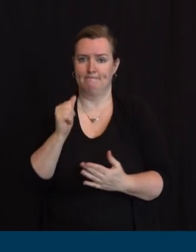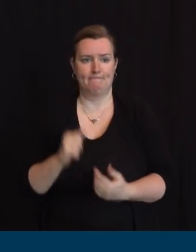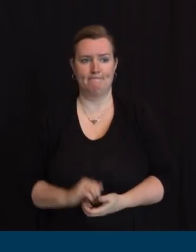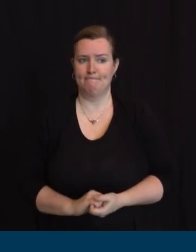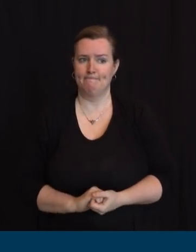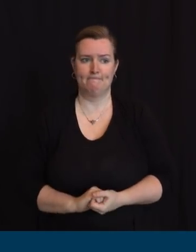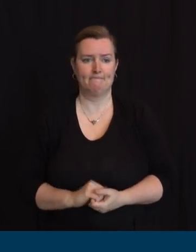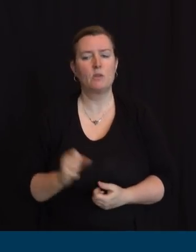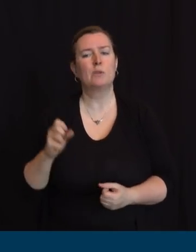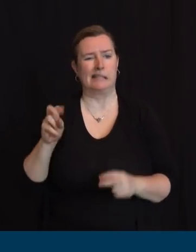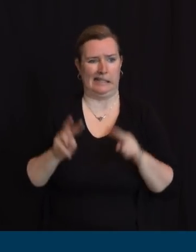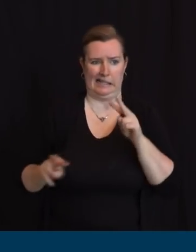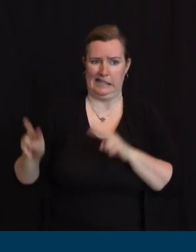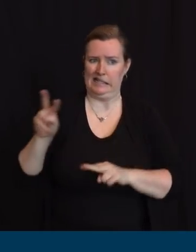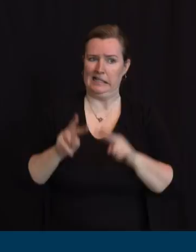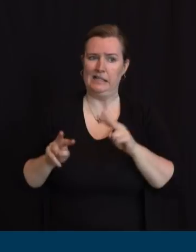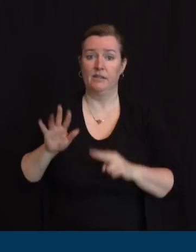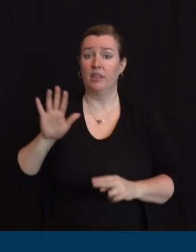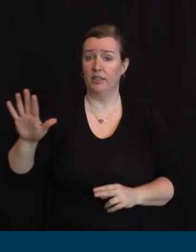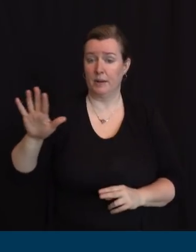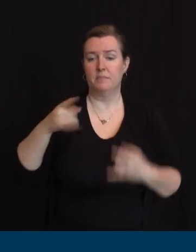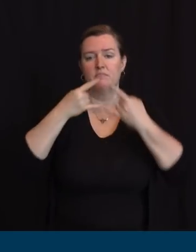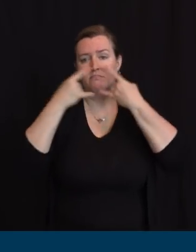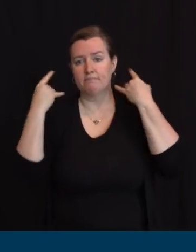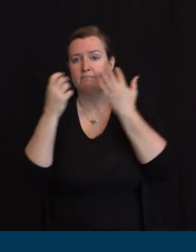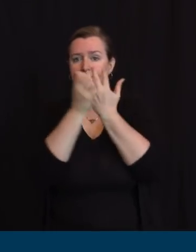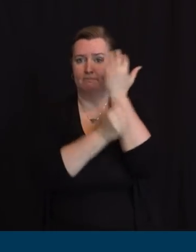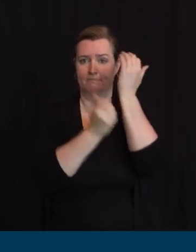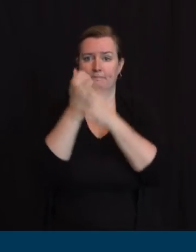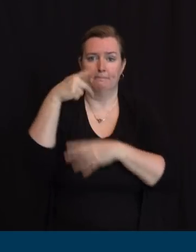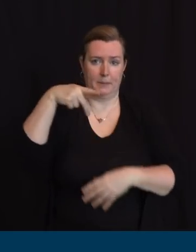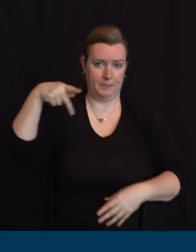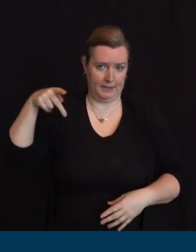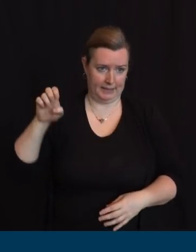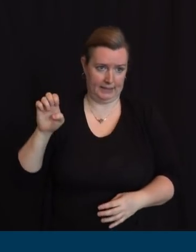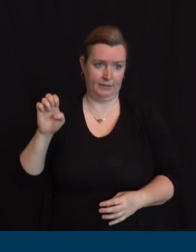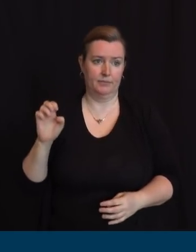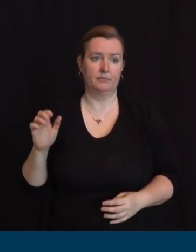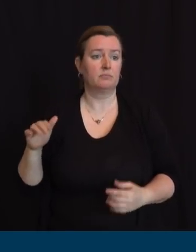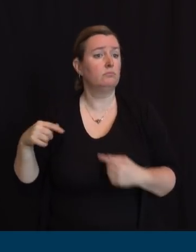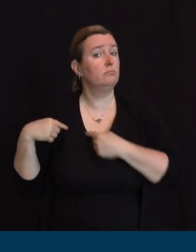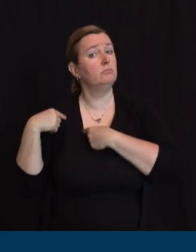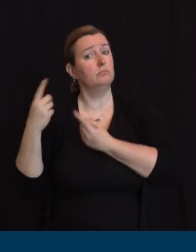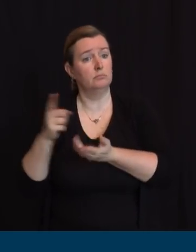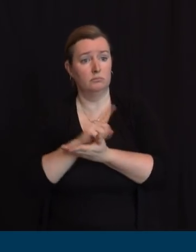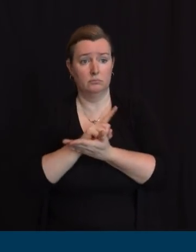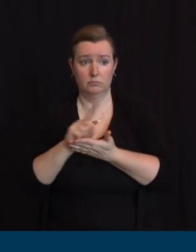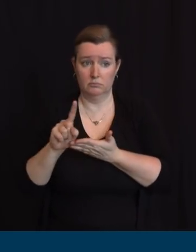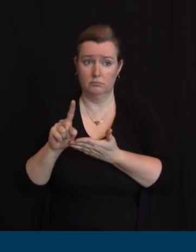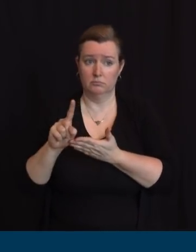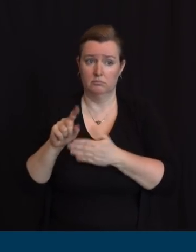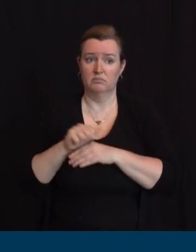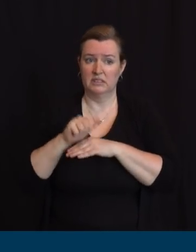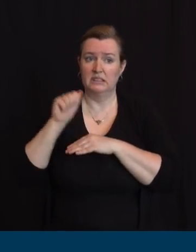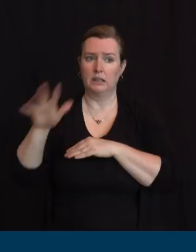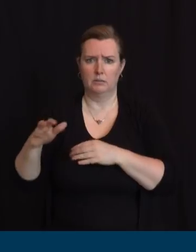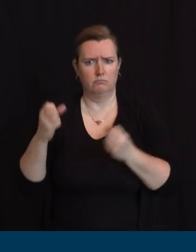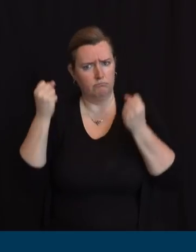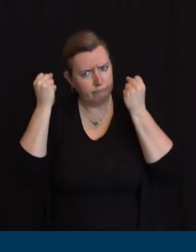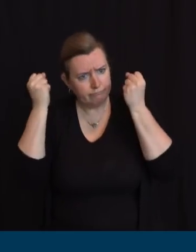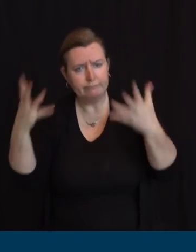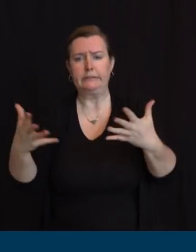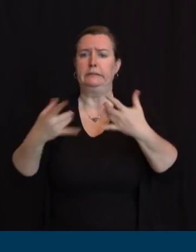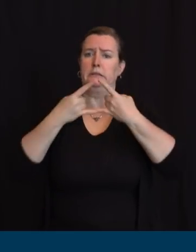108,000 N95 masks, 692,500 surgical masks,